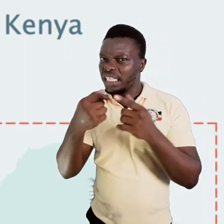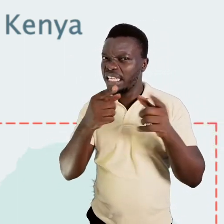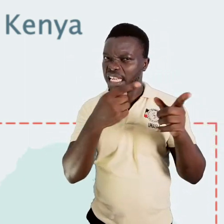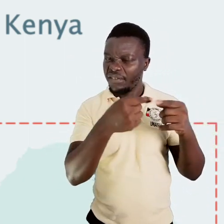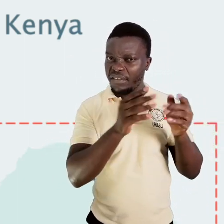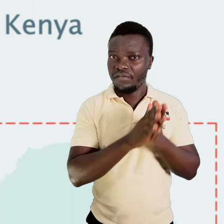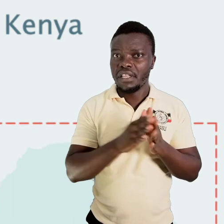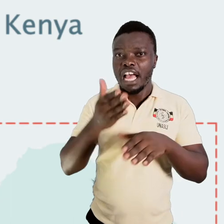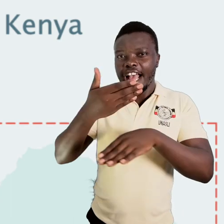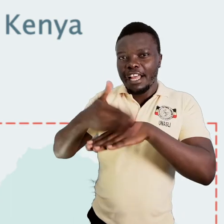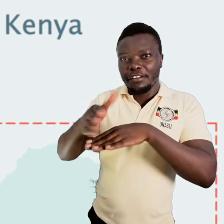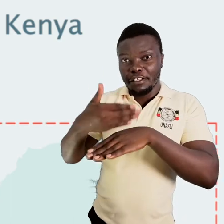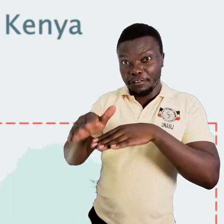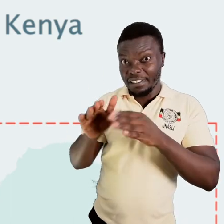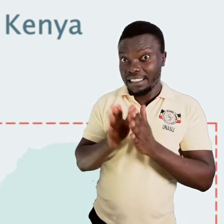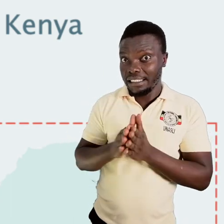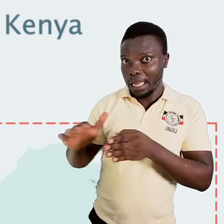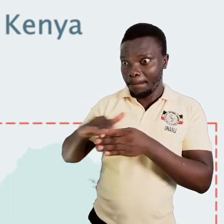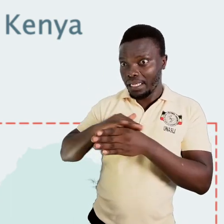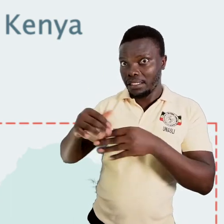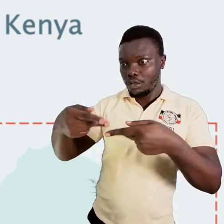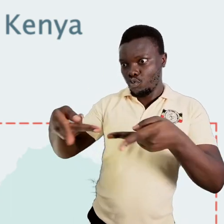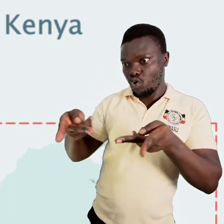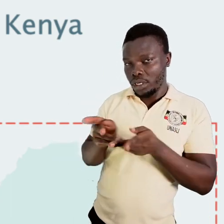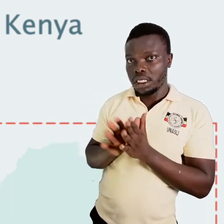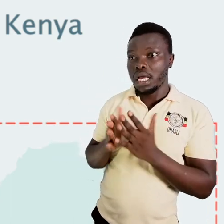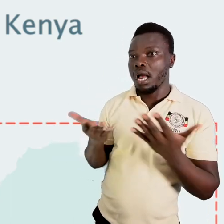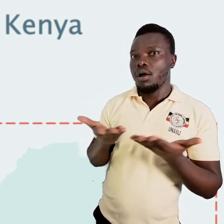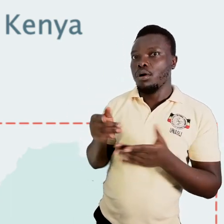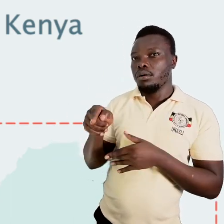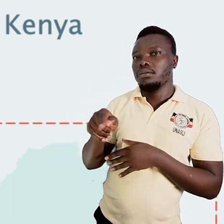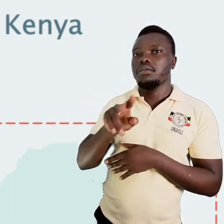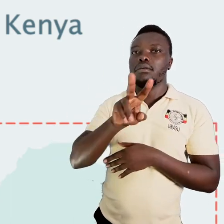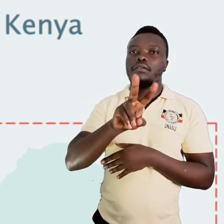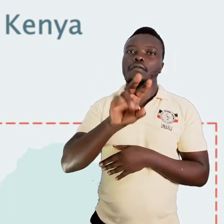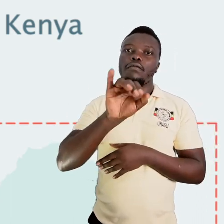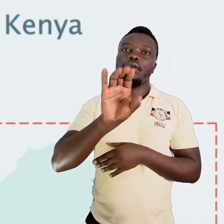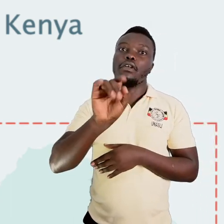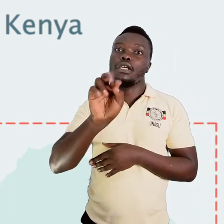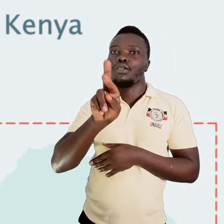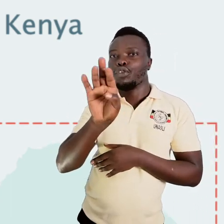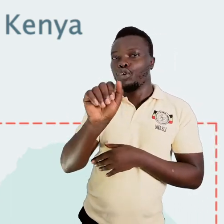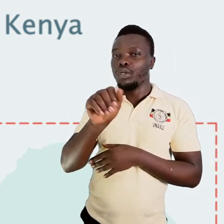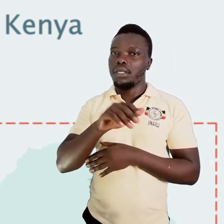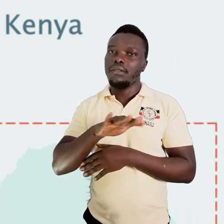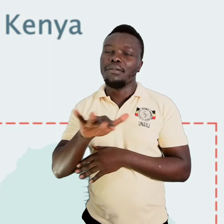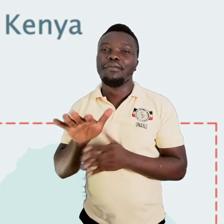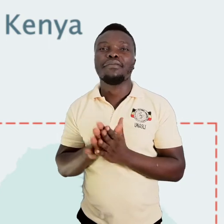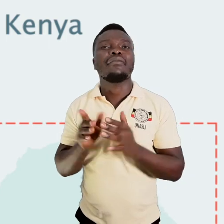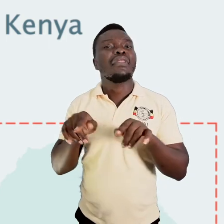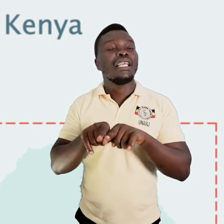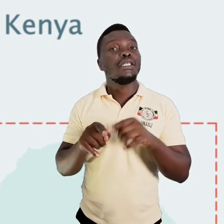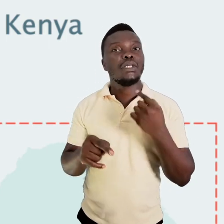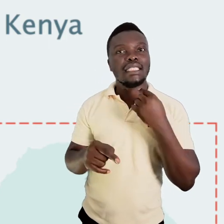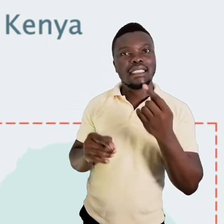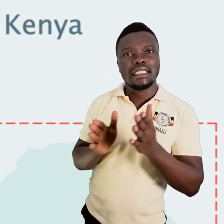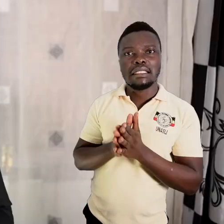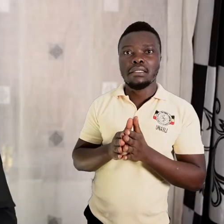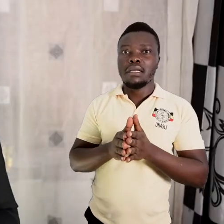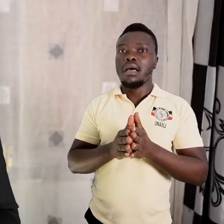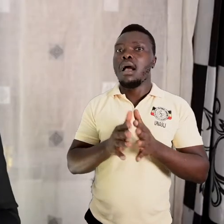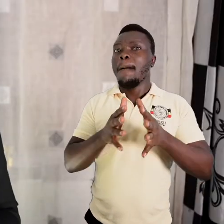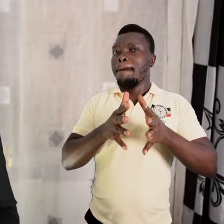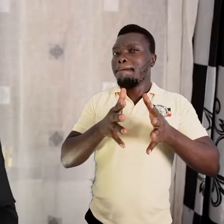fish landing sites that are found on Lake Victoria. We also said that we have the marine fishing